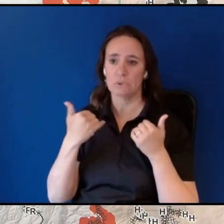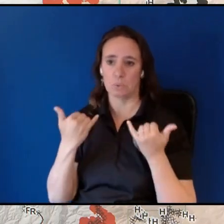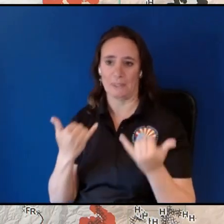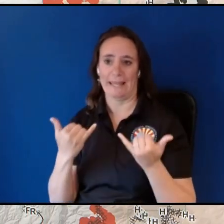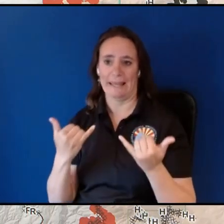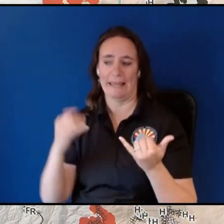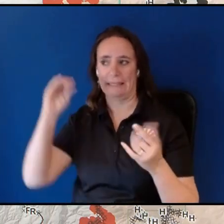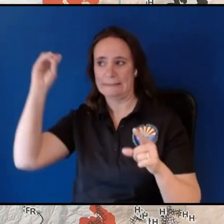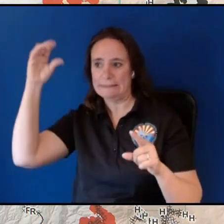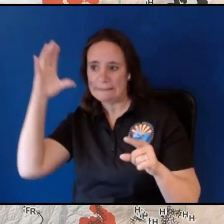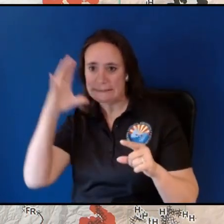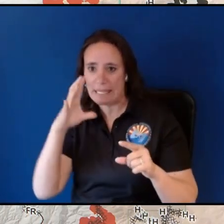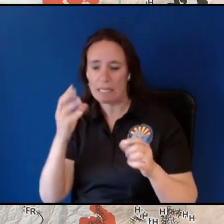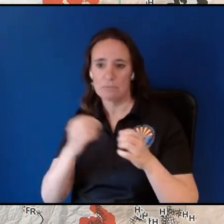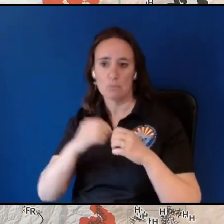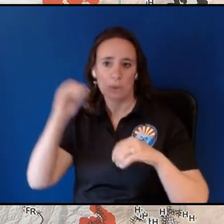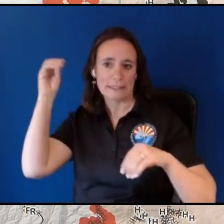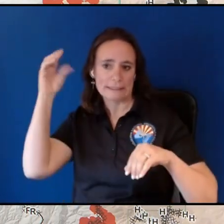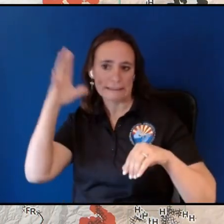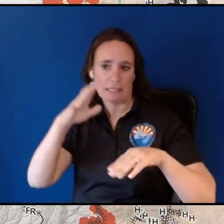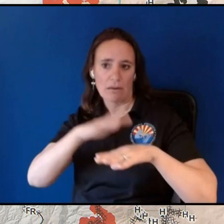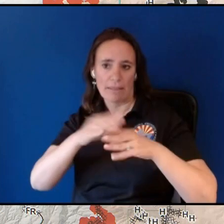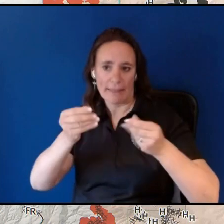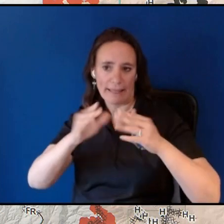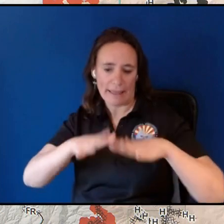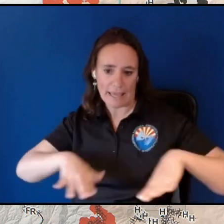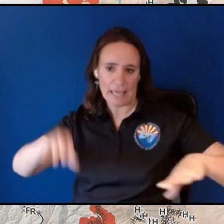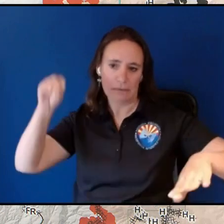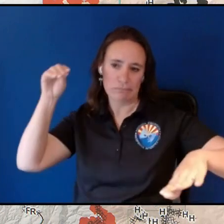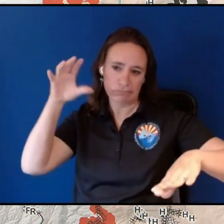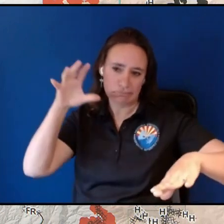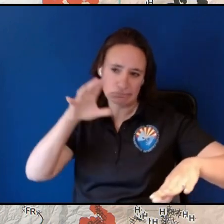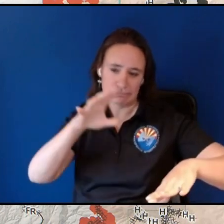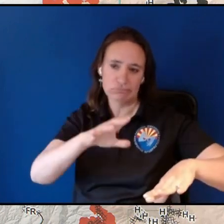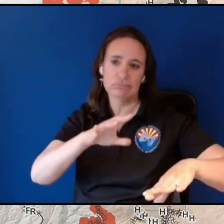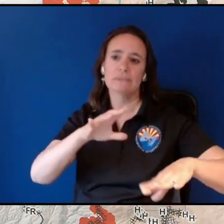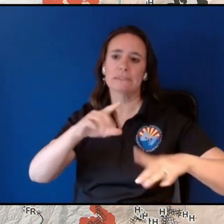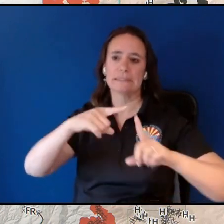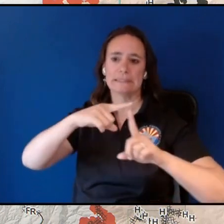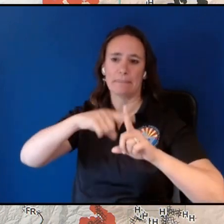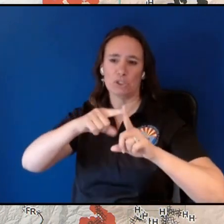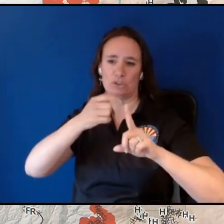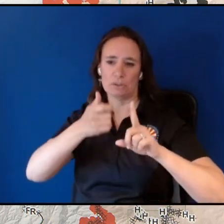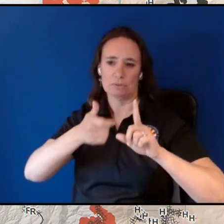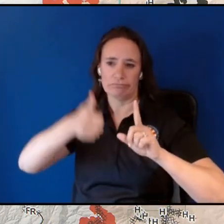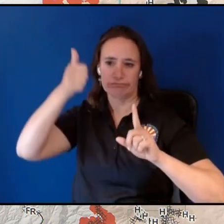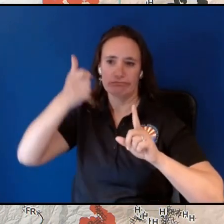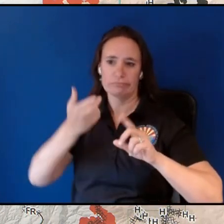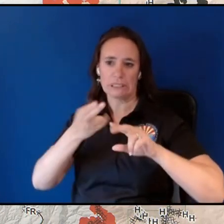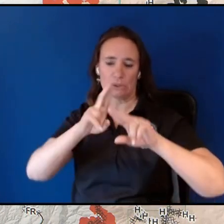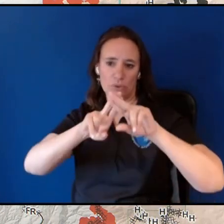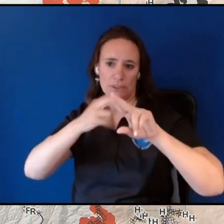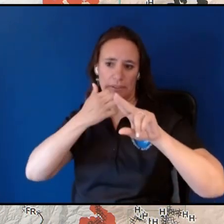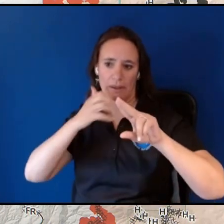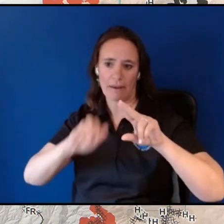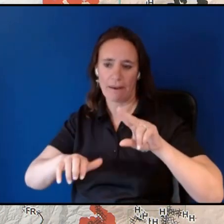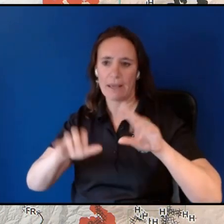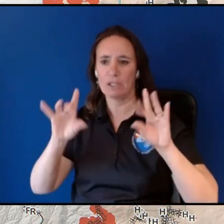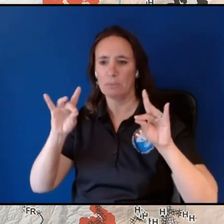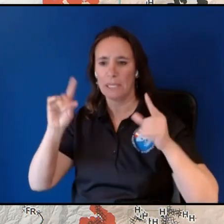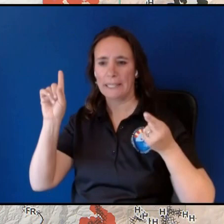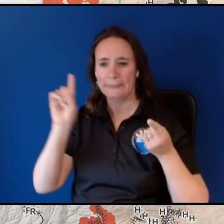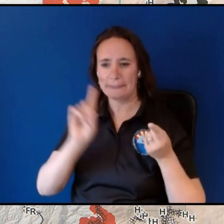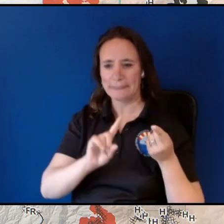hitting the landscape that means warmer temperatures lower humidity as well as high pressure starts to build in from our west